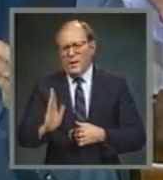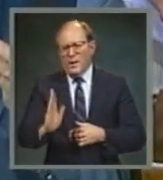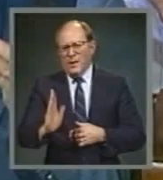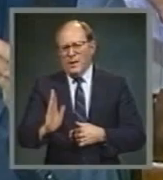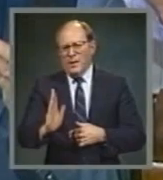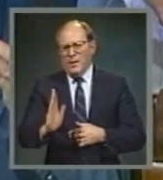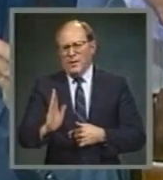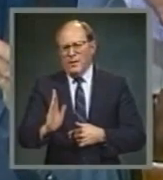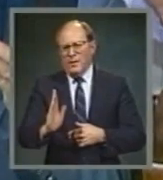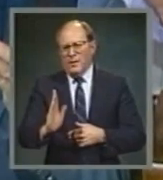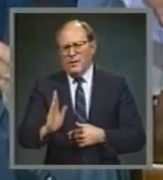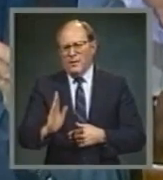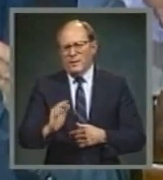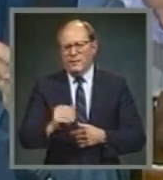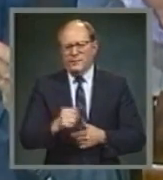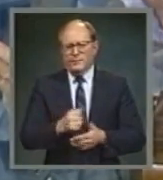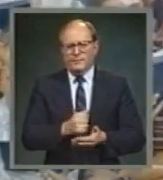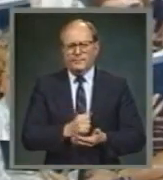God